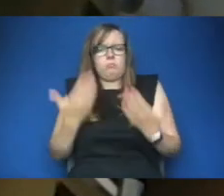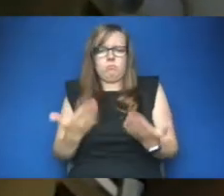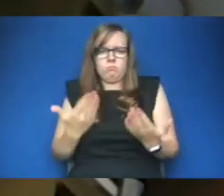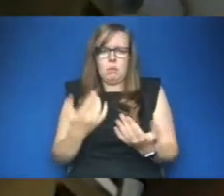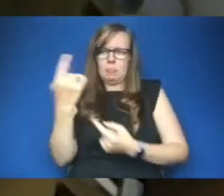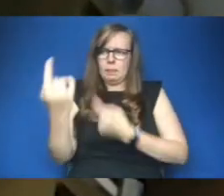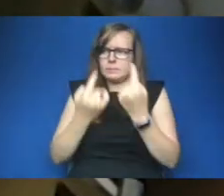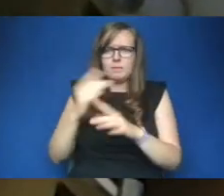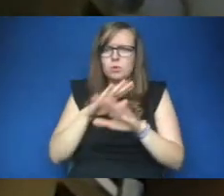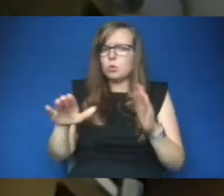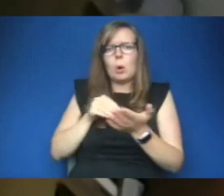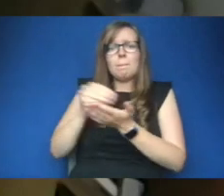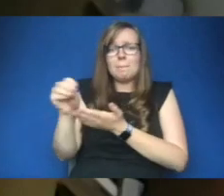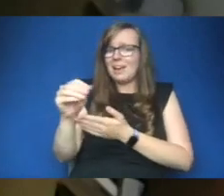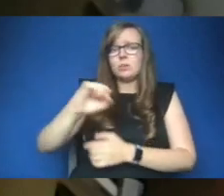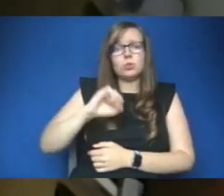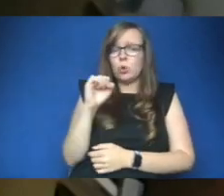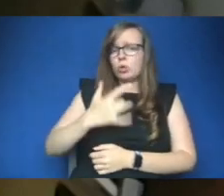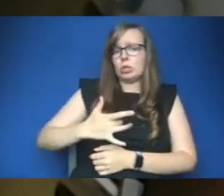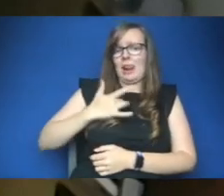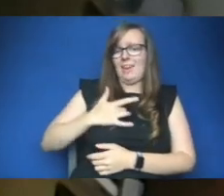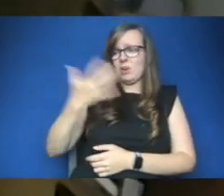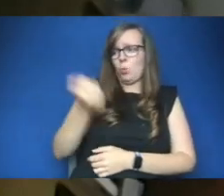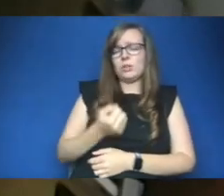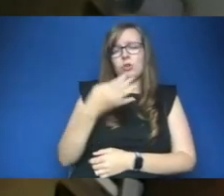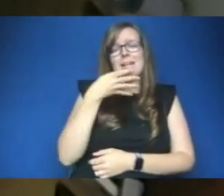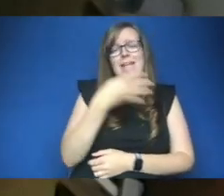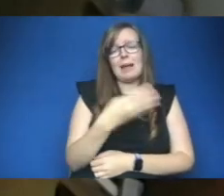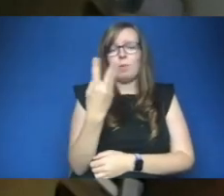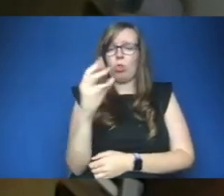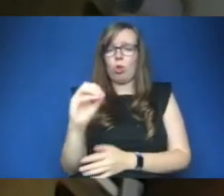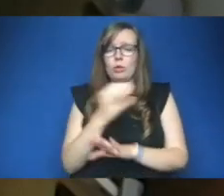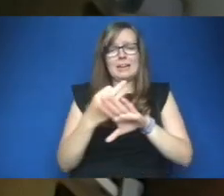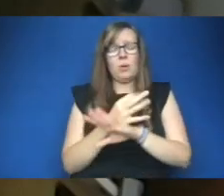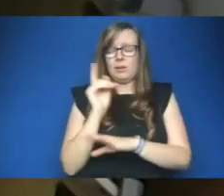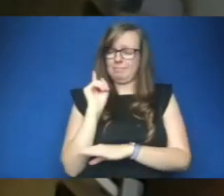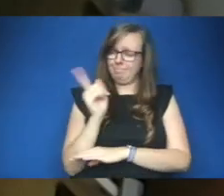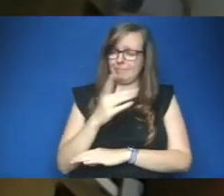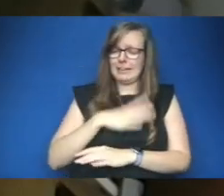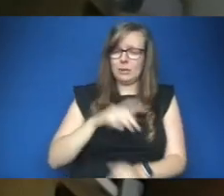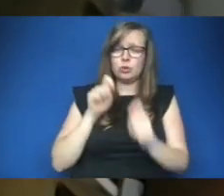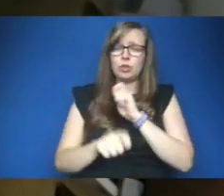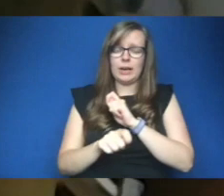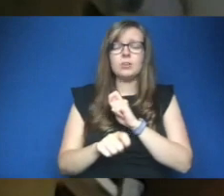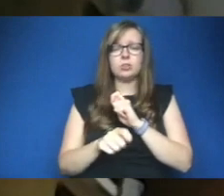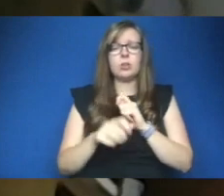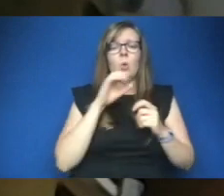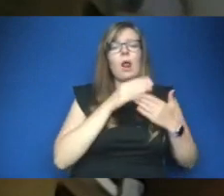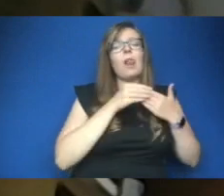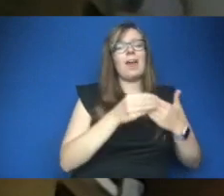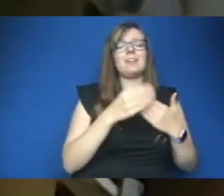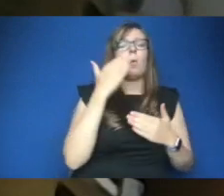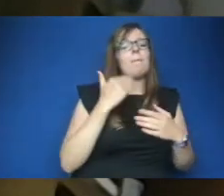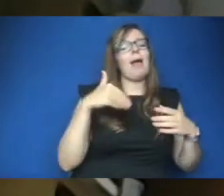paid the scottish living wage of nine pound thirty an hour that needs to change we will be led by our black members and allies